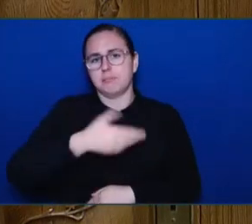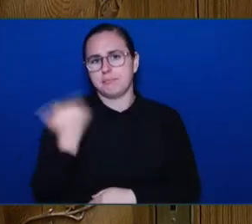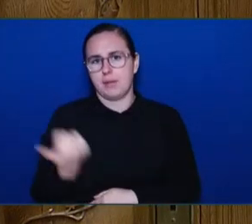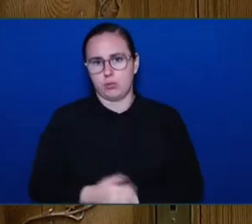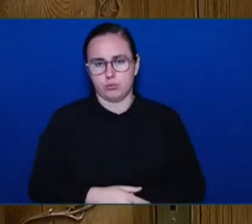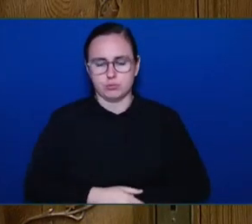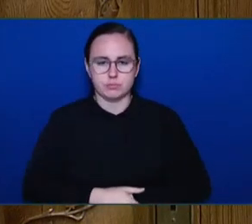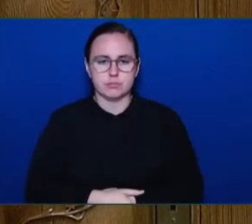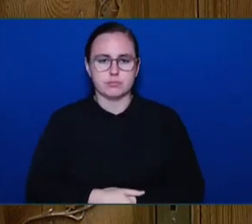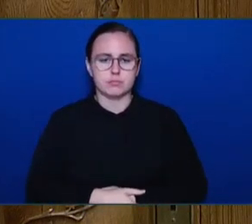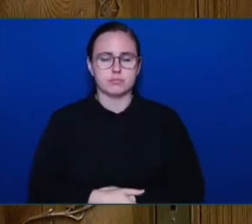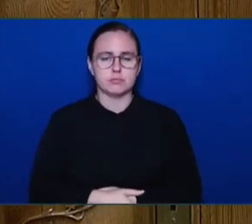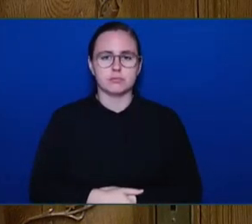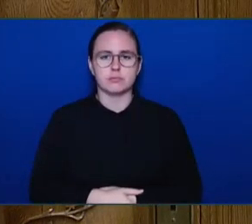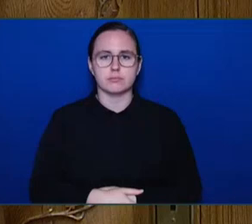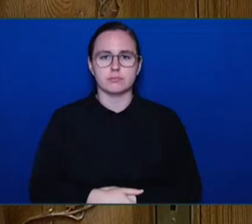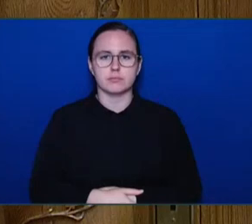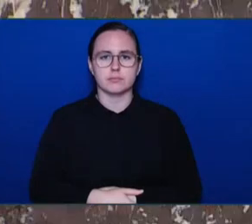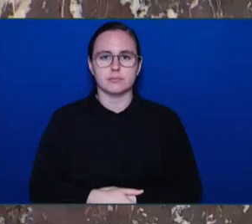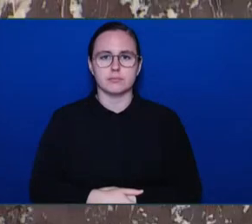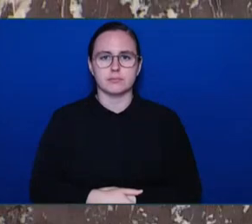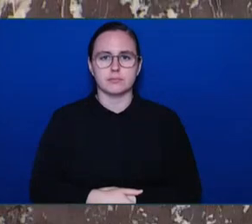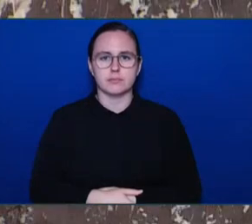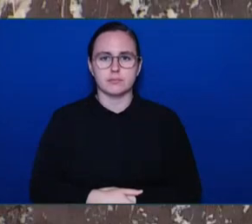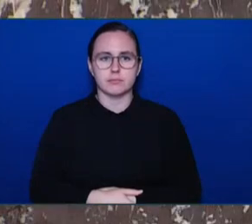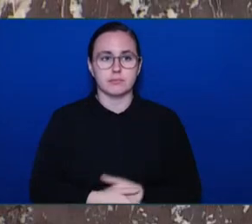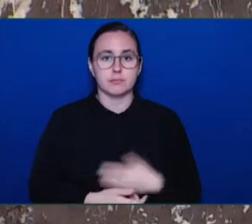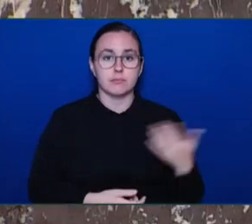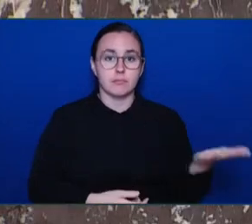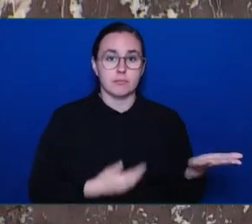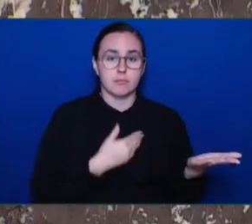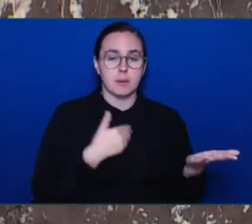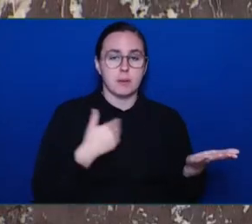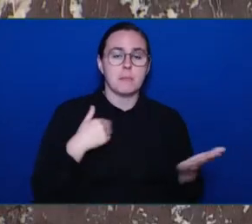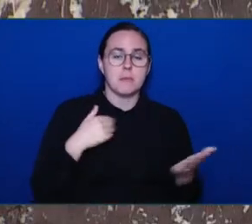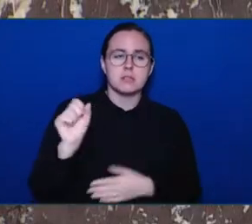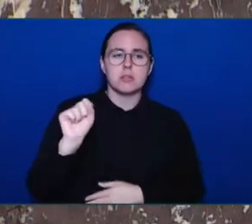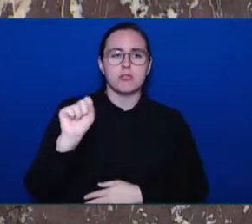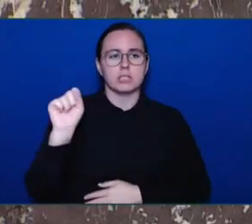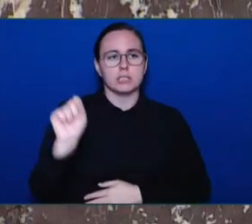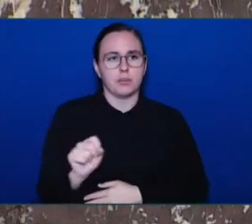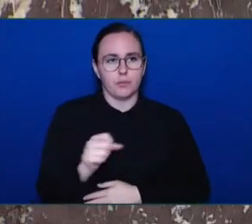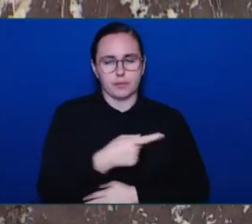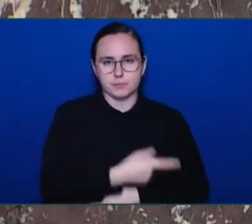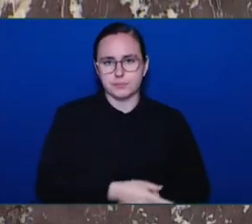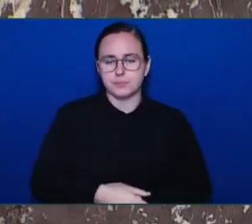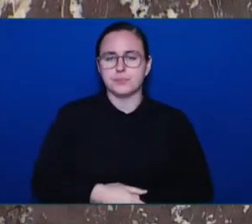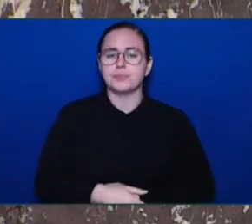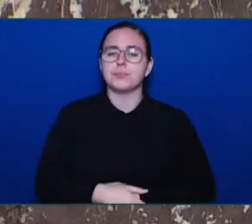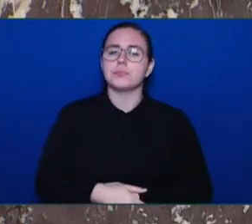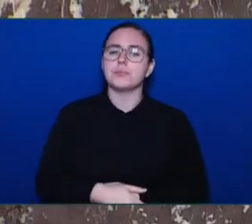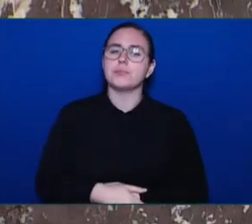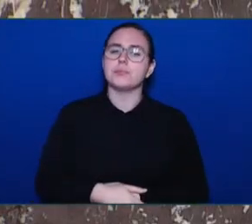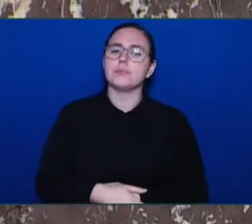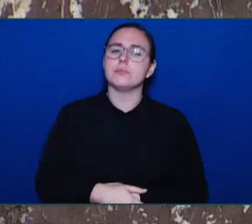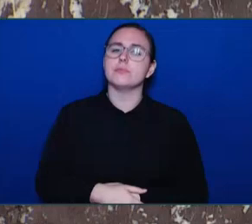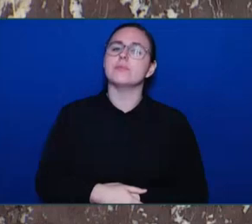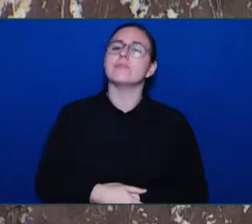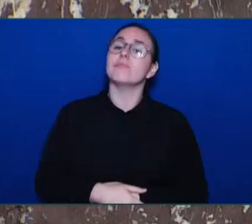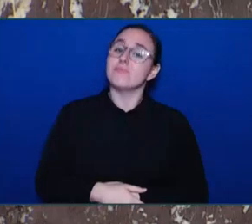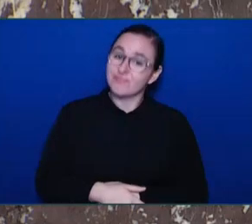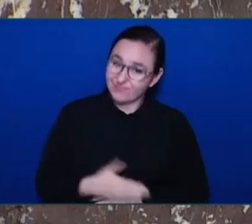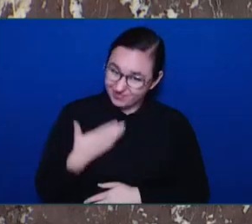Member for Senator South Supplemental. Thank you Mr. Speaker and our Attorney General is correct. I do have experience working with our criminal justice system